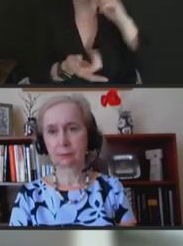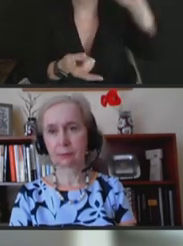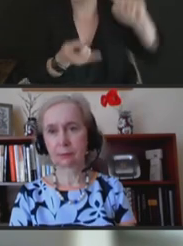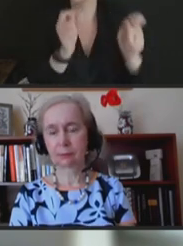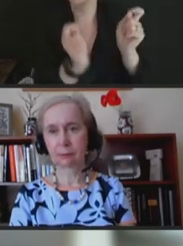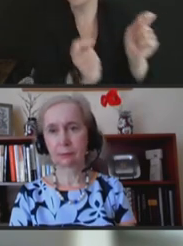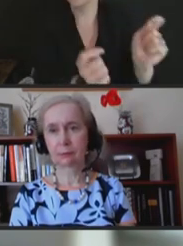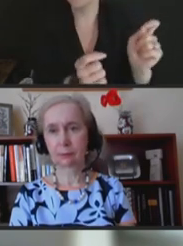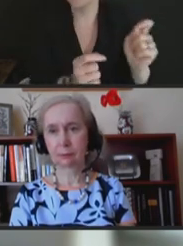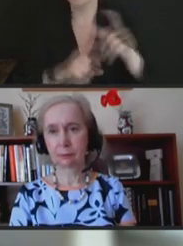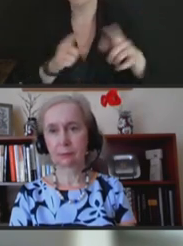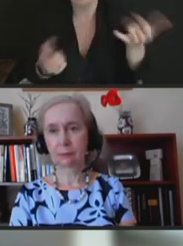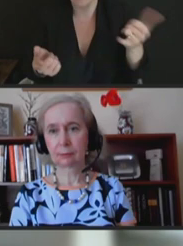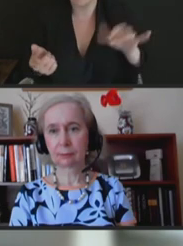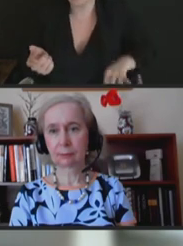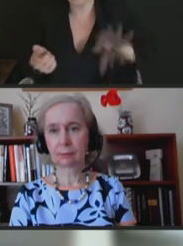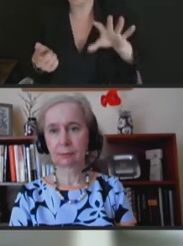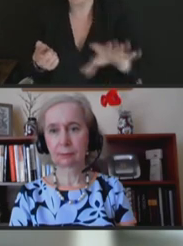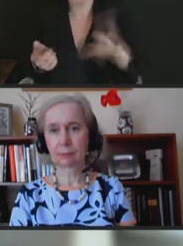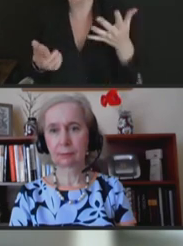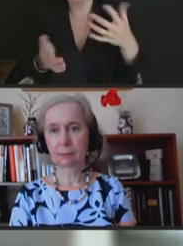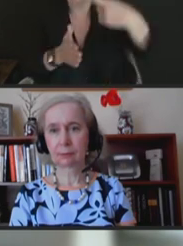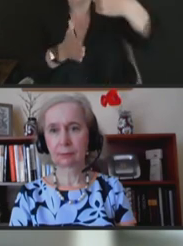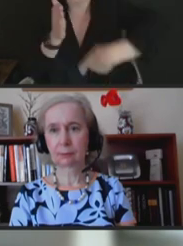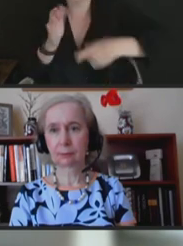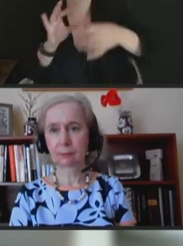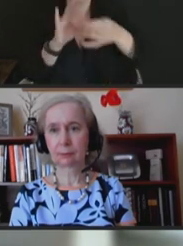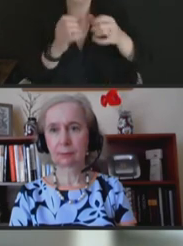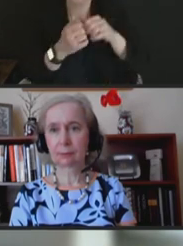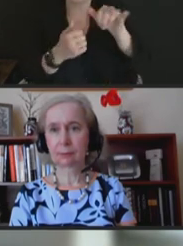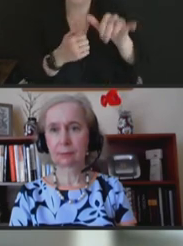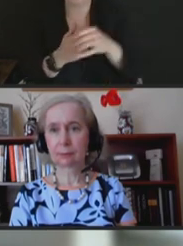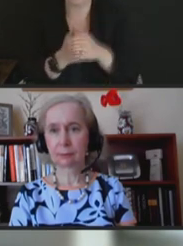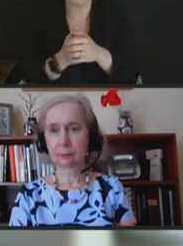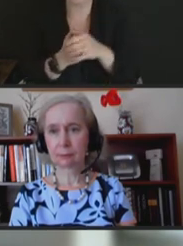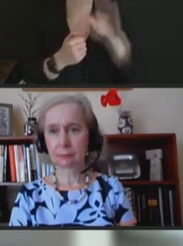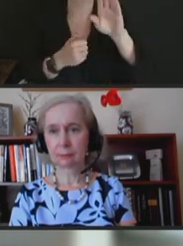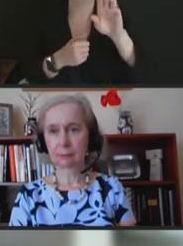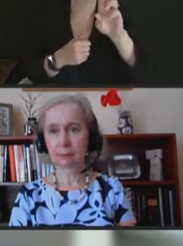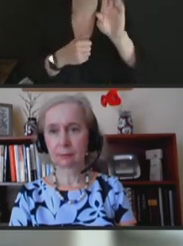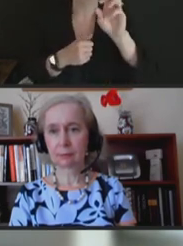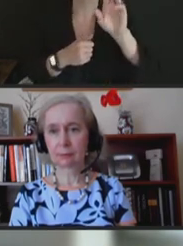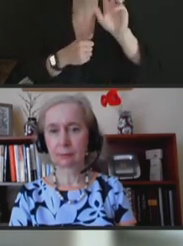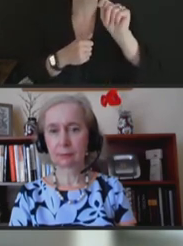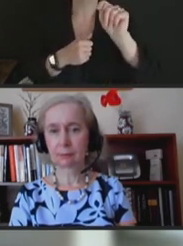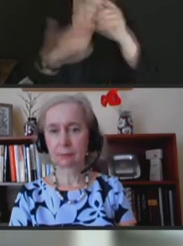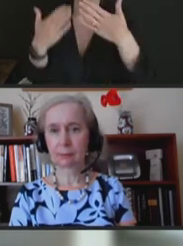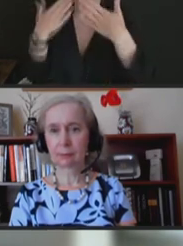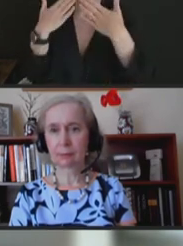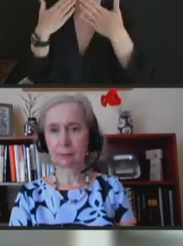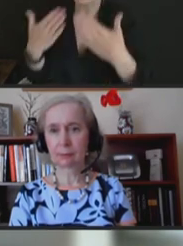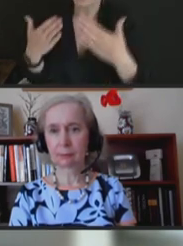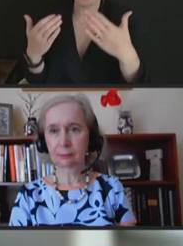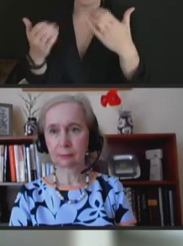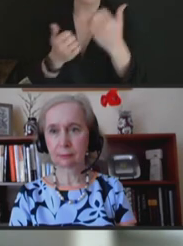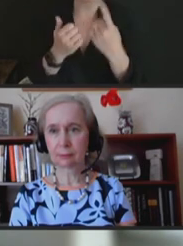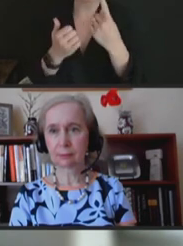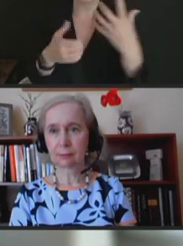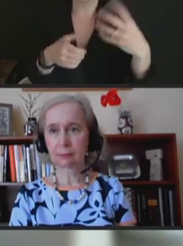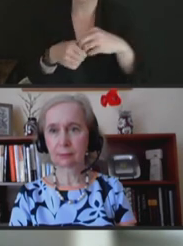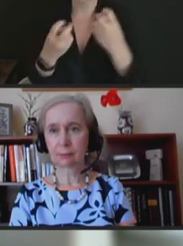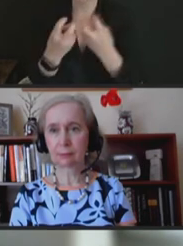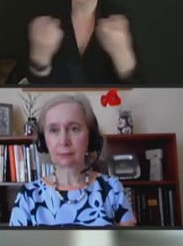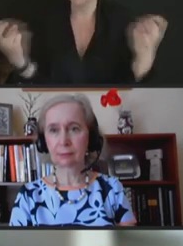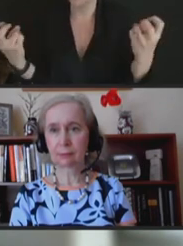Dr. I want to thank the members of this panel and thank all that are on the call virtually, as well as those that are here in the